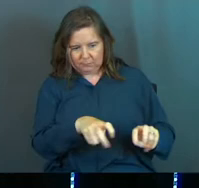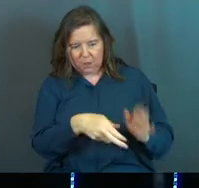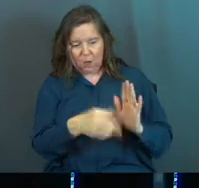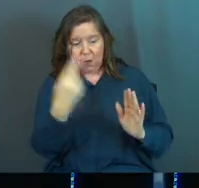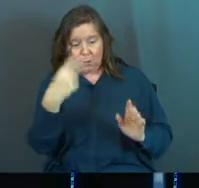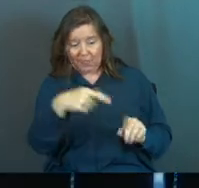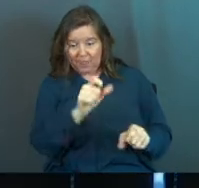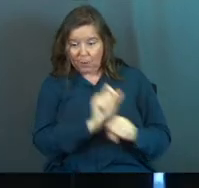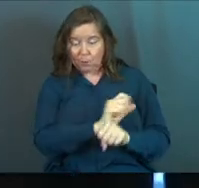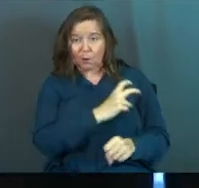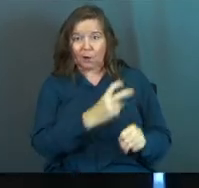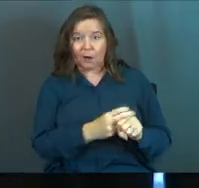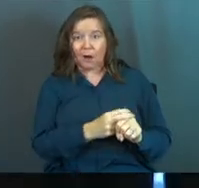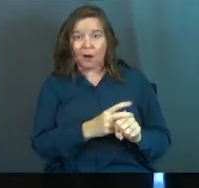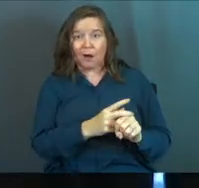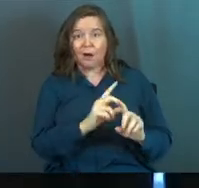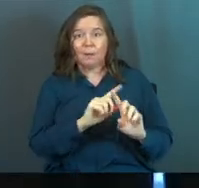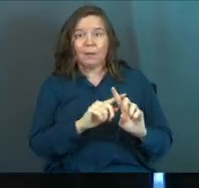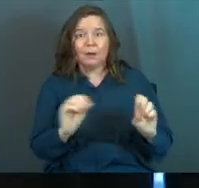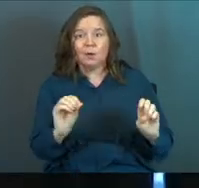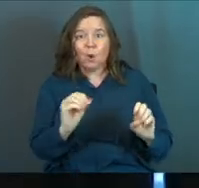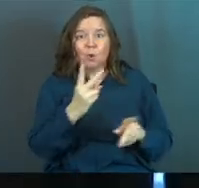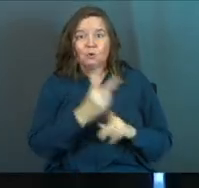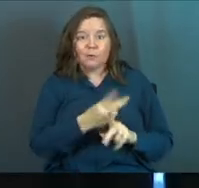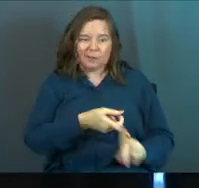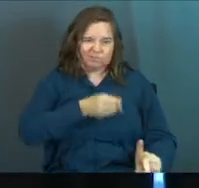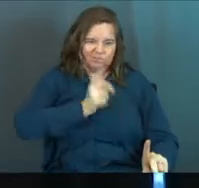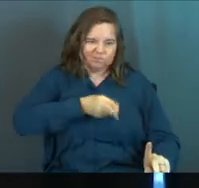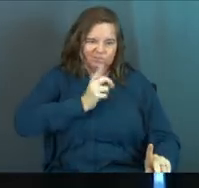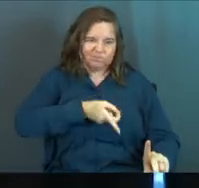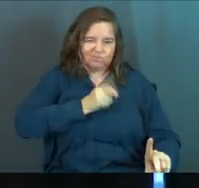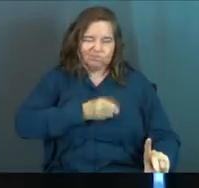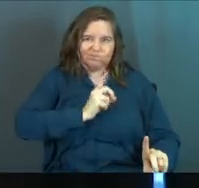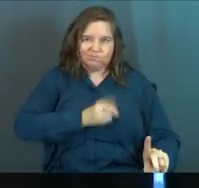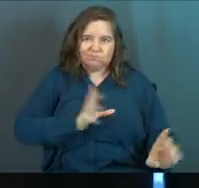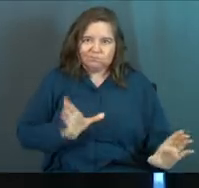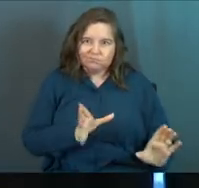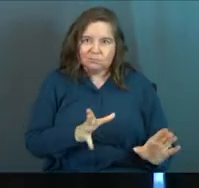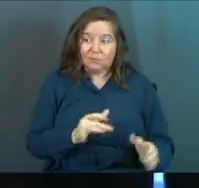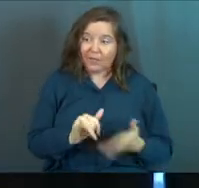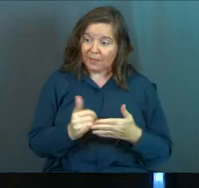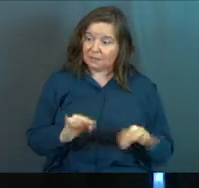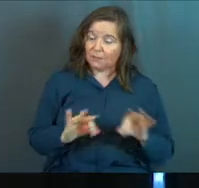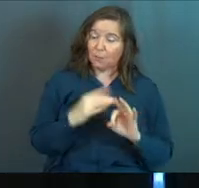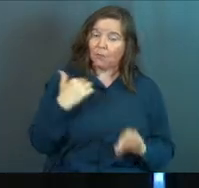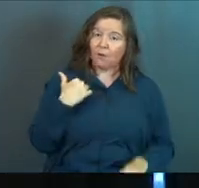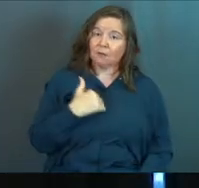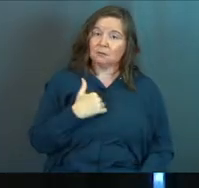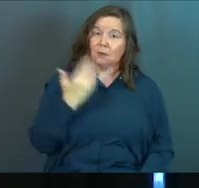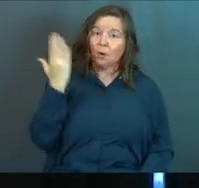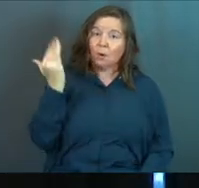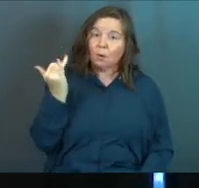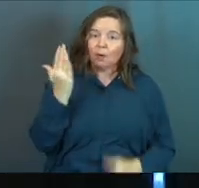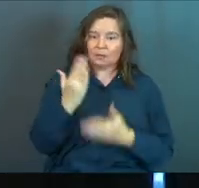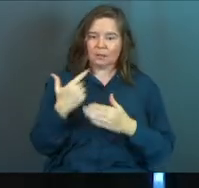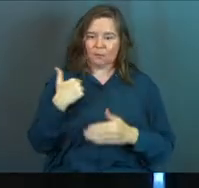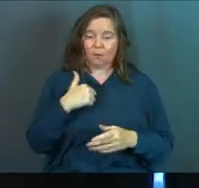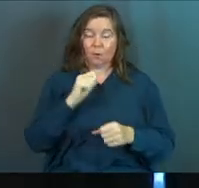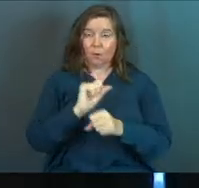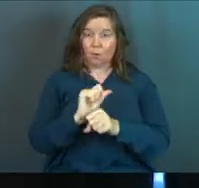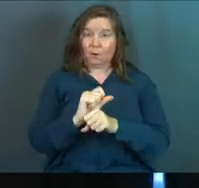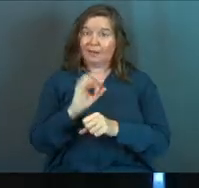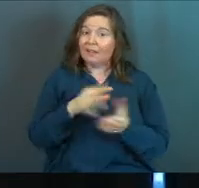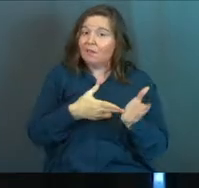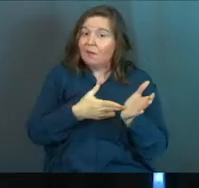they work hard without a supervisor beating on them to do it, and that's important for us, because some of us in our